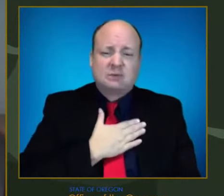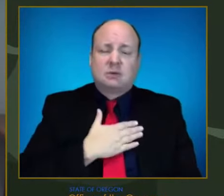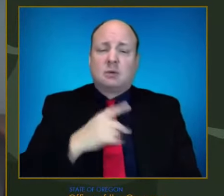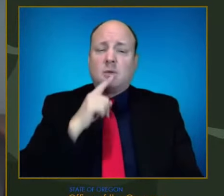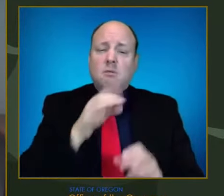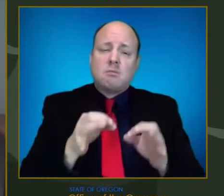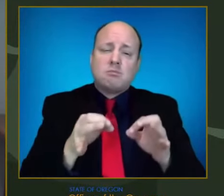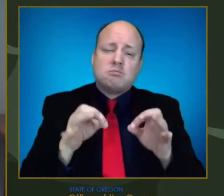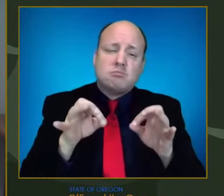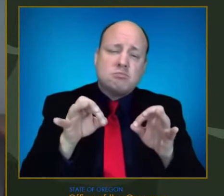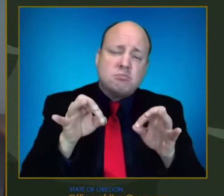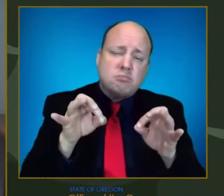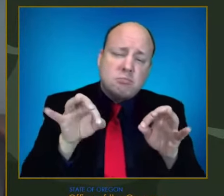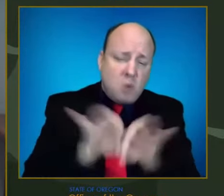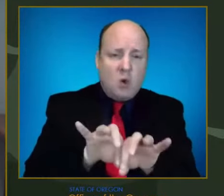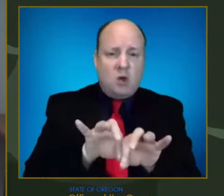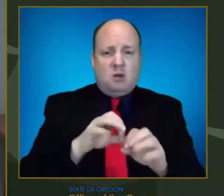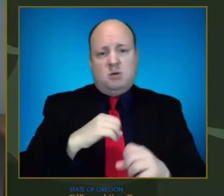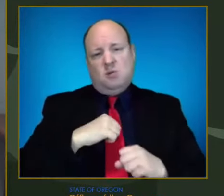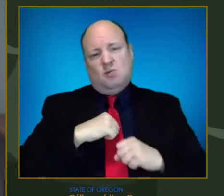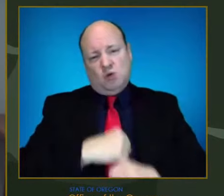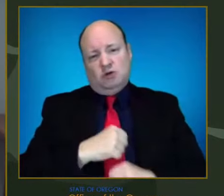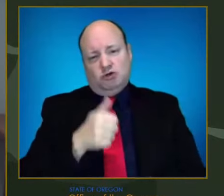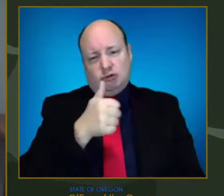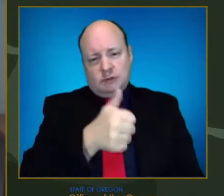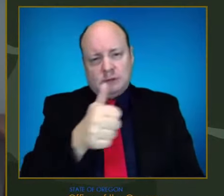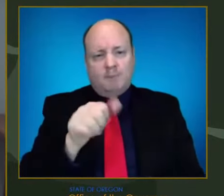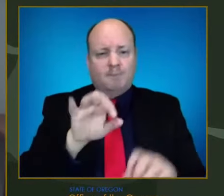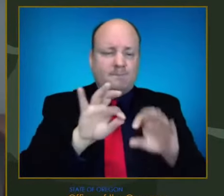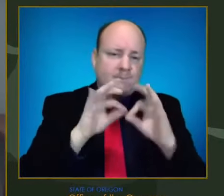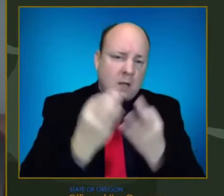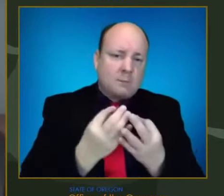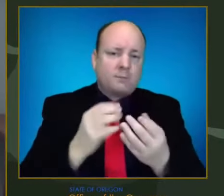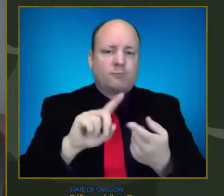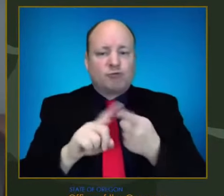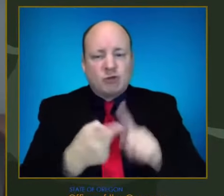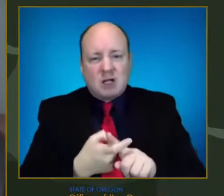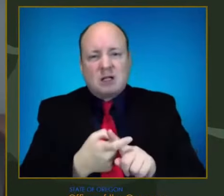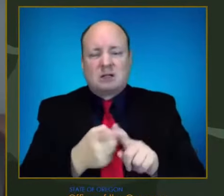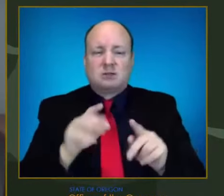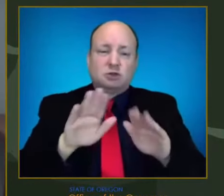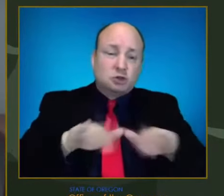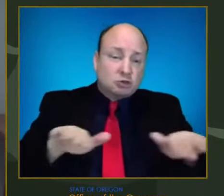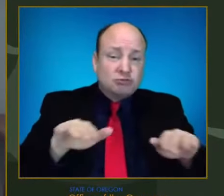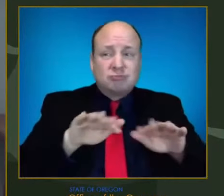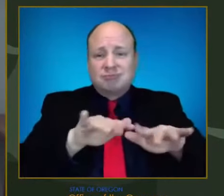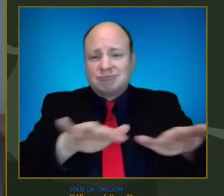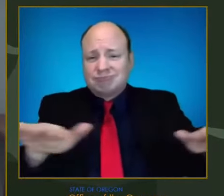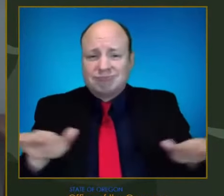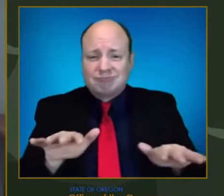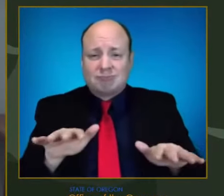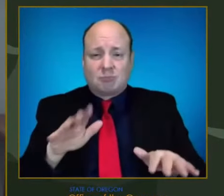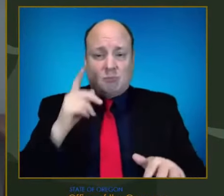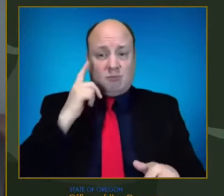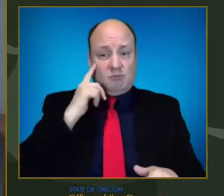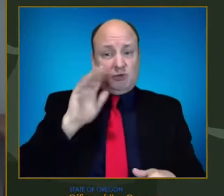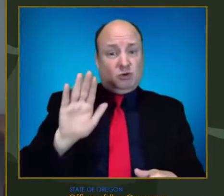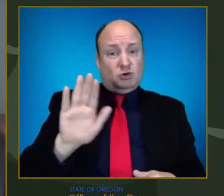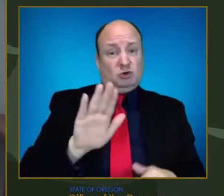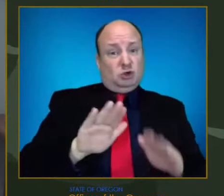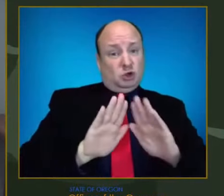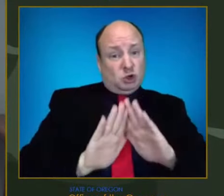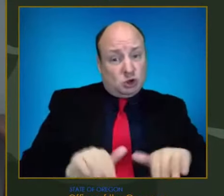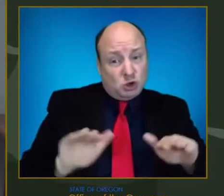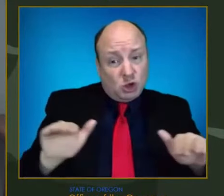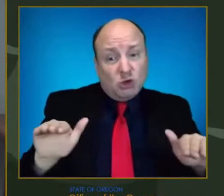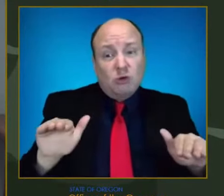yourself and those around you. And ensure that your eligible children are vaccinated as soon